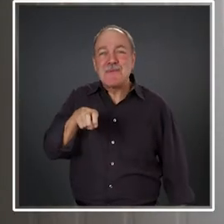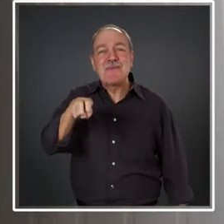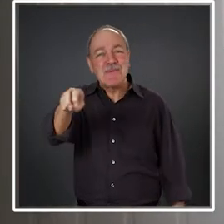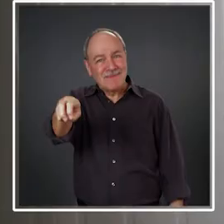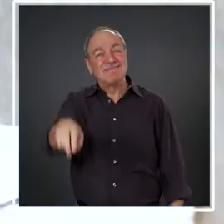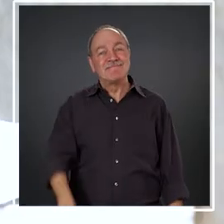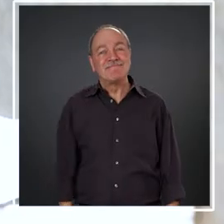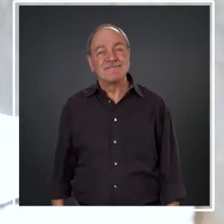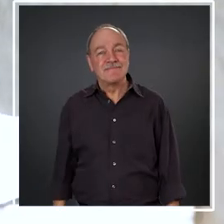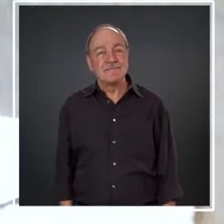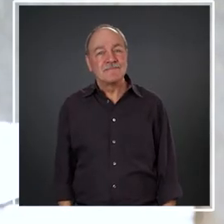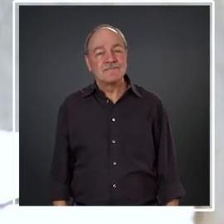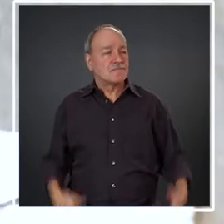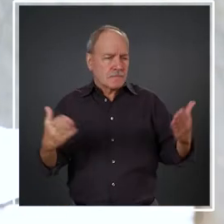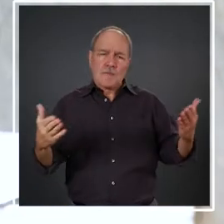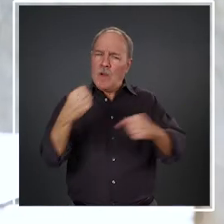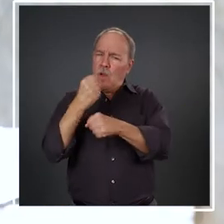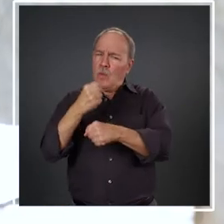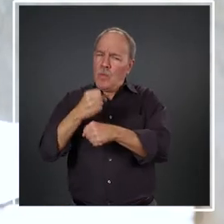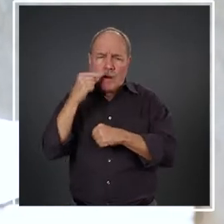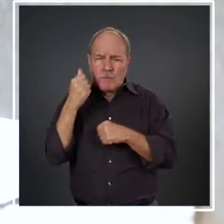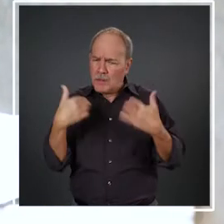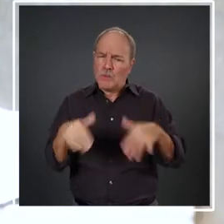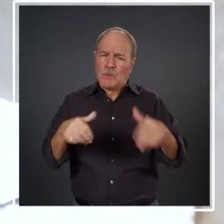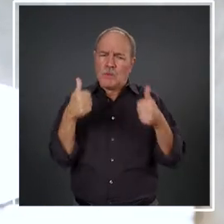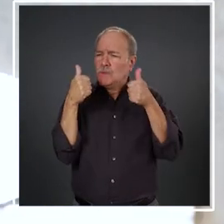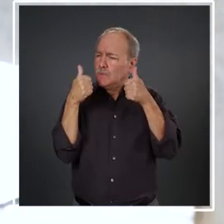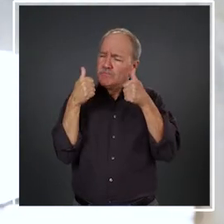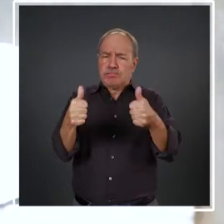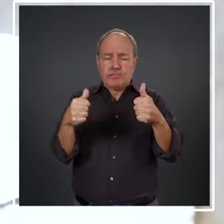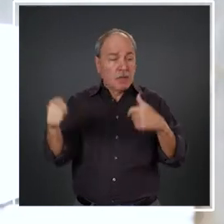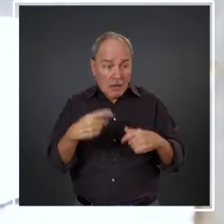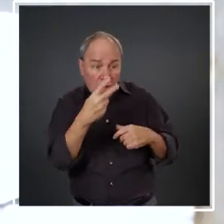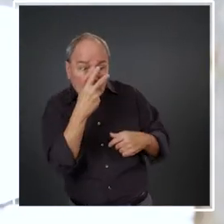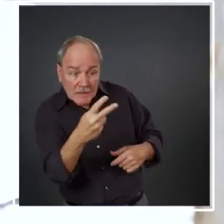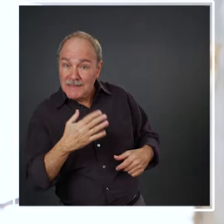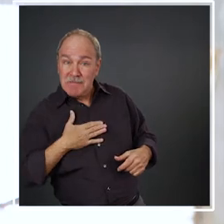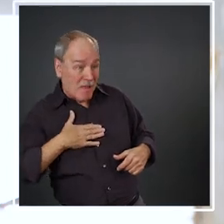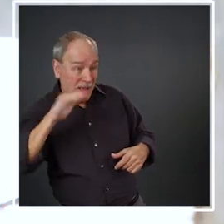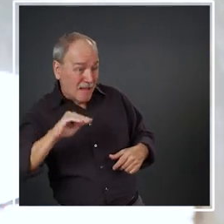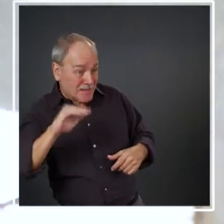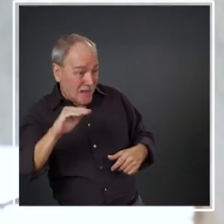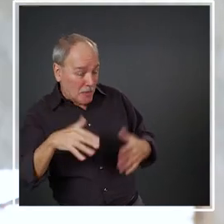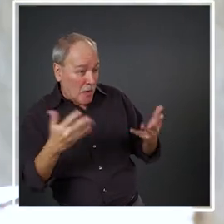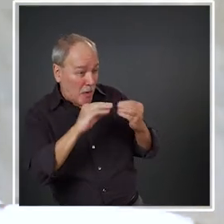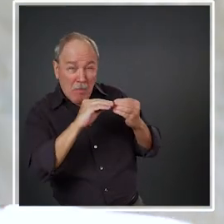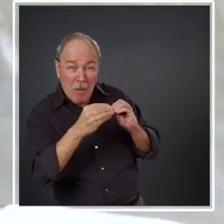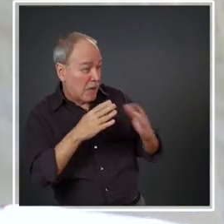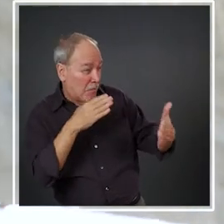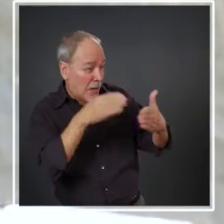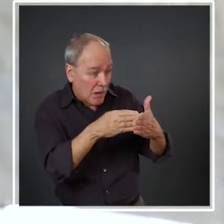Ahmed's father. They went above and beyond in their work when they saw his situation. For example,